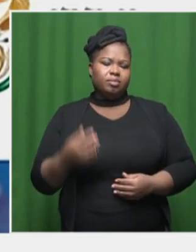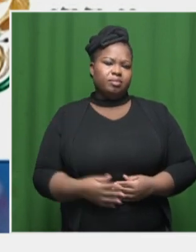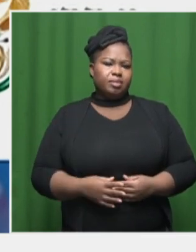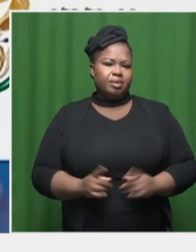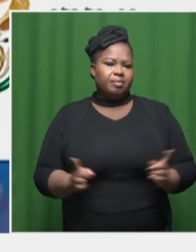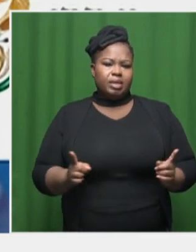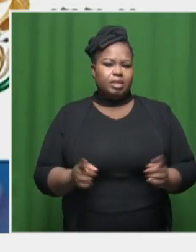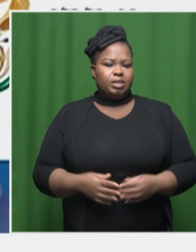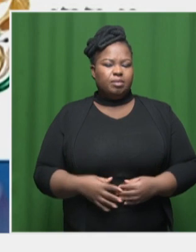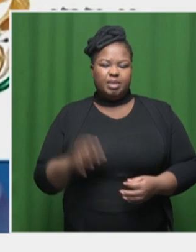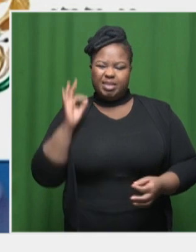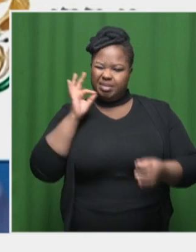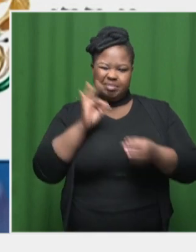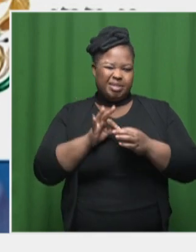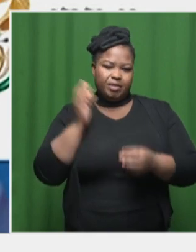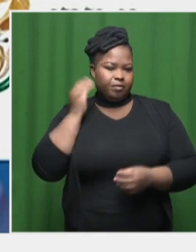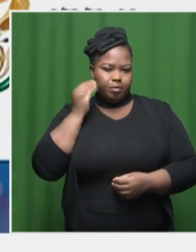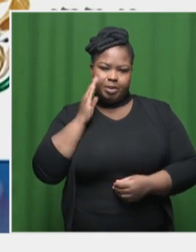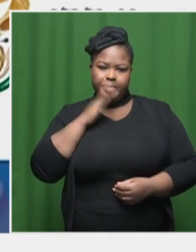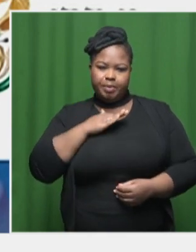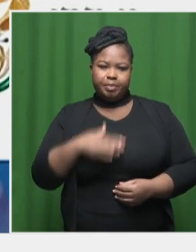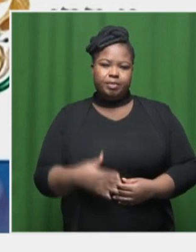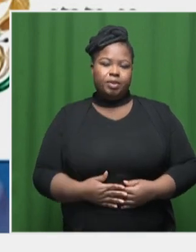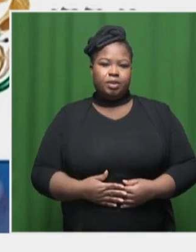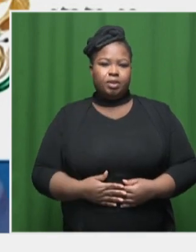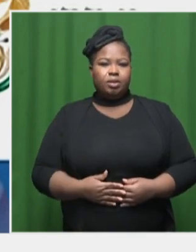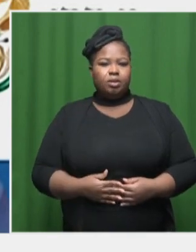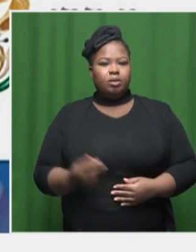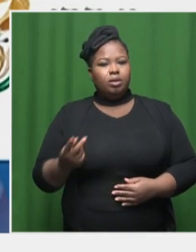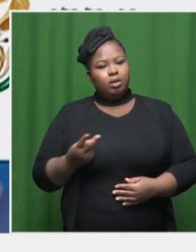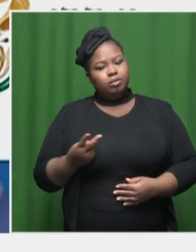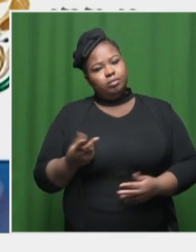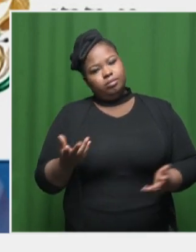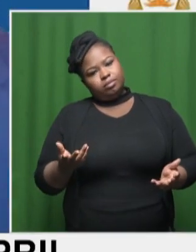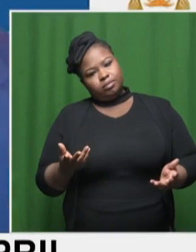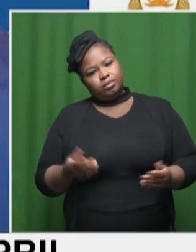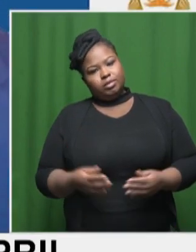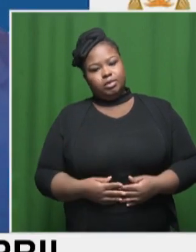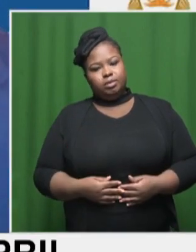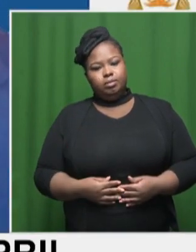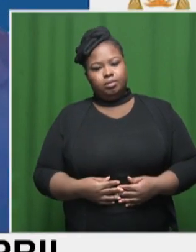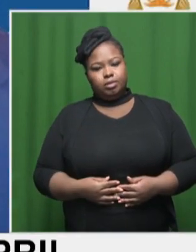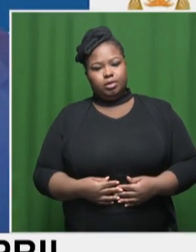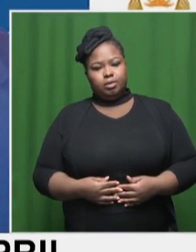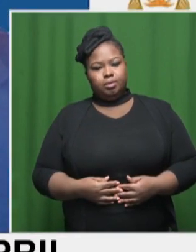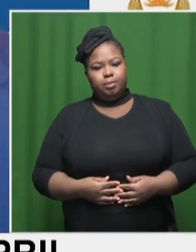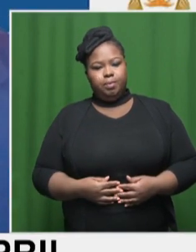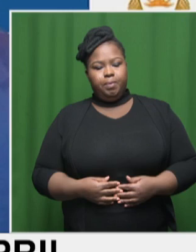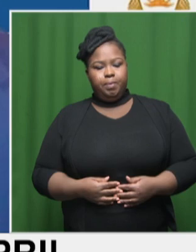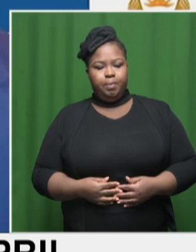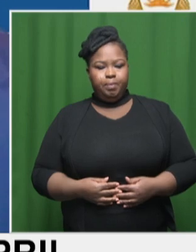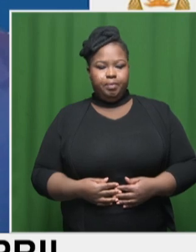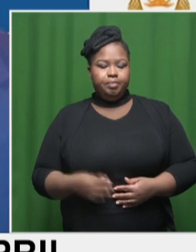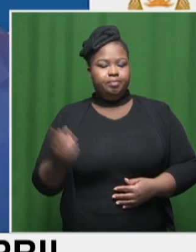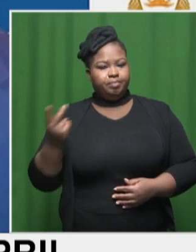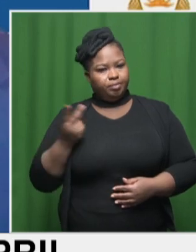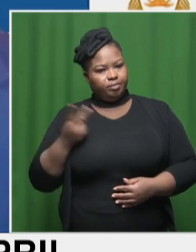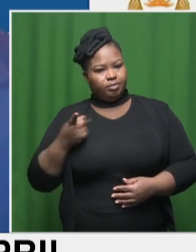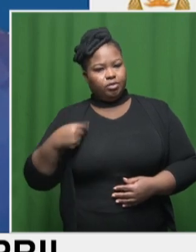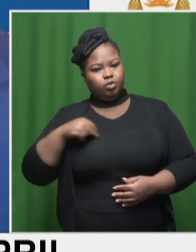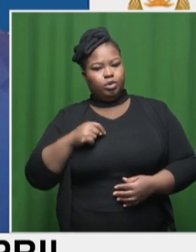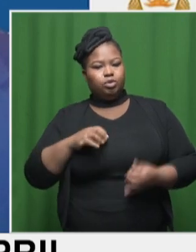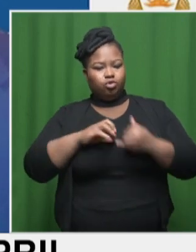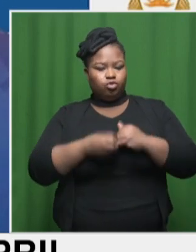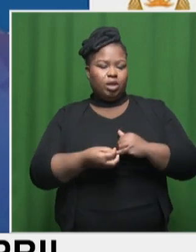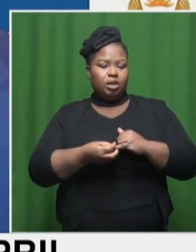don't have specific data to hand on that. And then, of course, the we are trying to